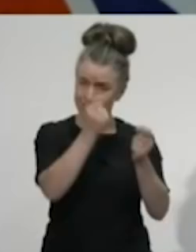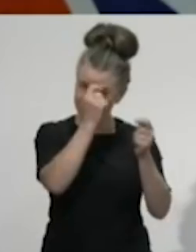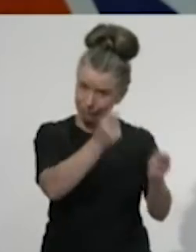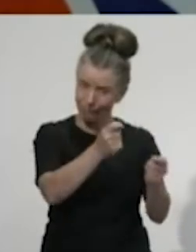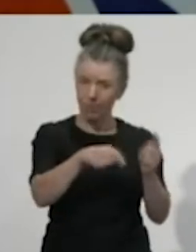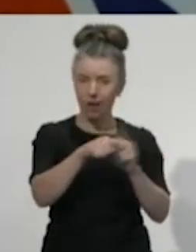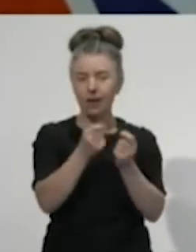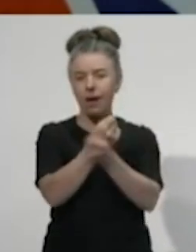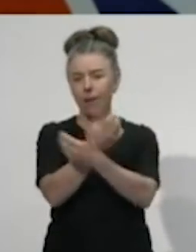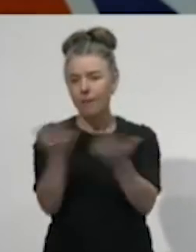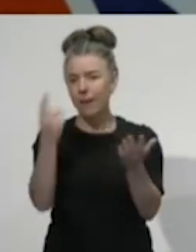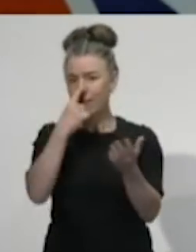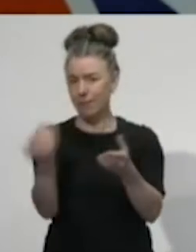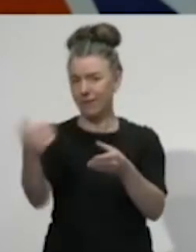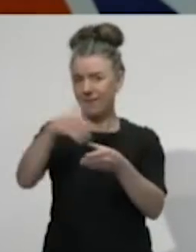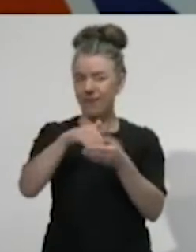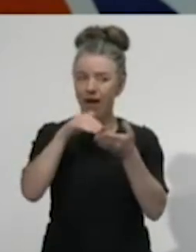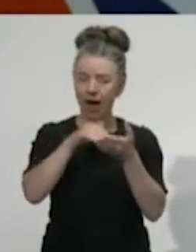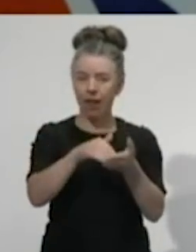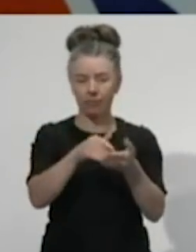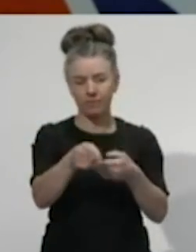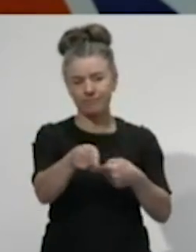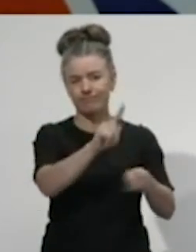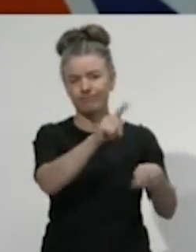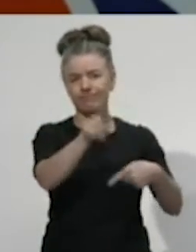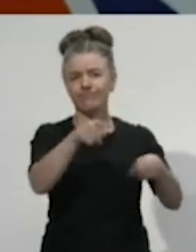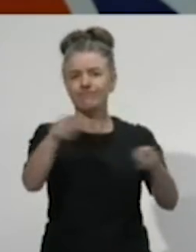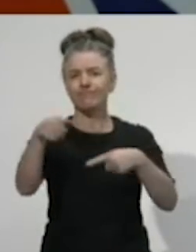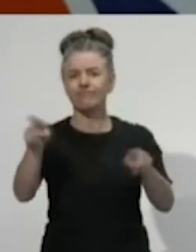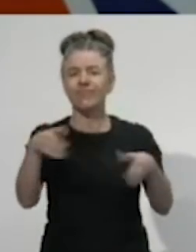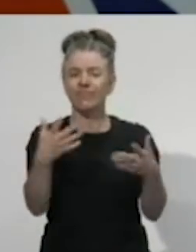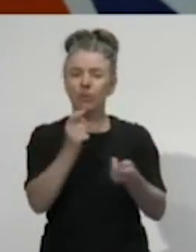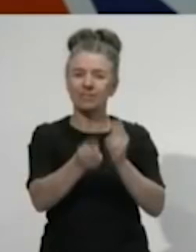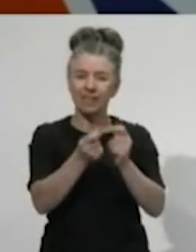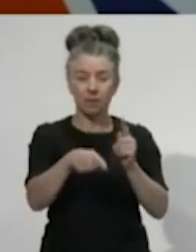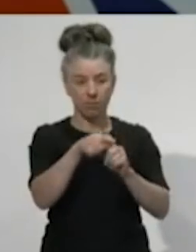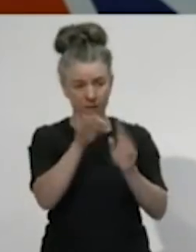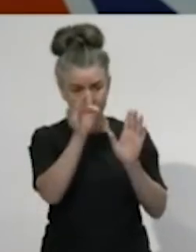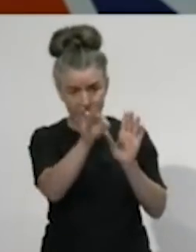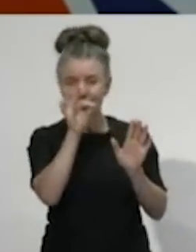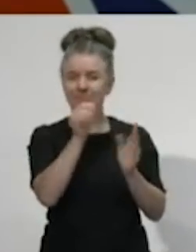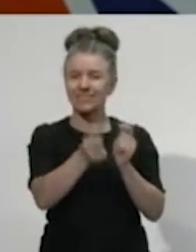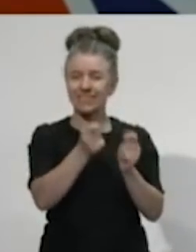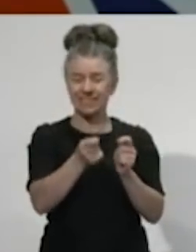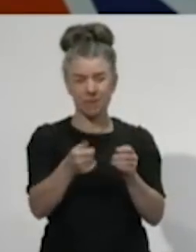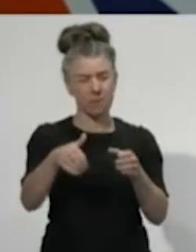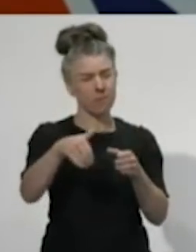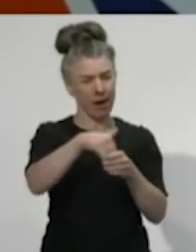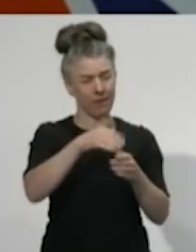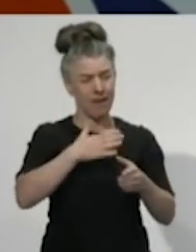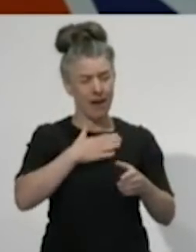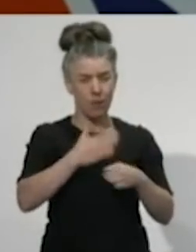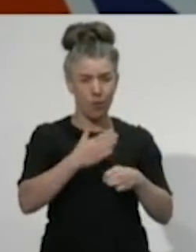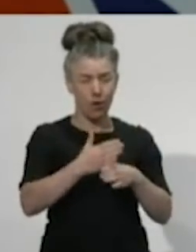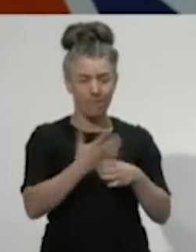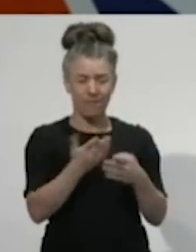people across the system who have facilitated that happening. It's an incredibly important pillar of our response to COVID